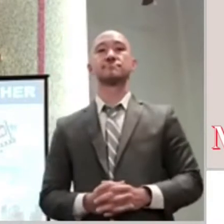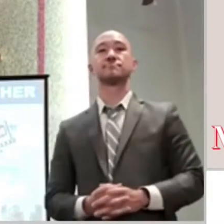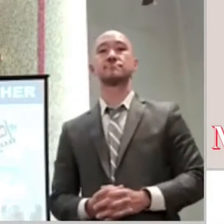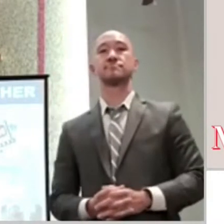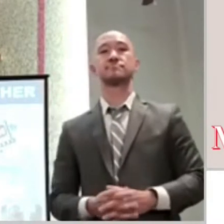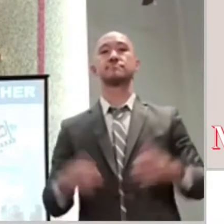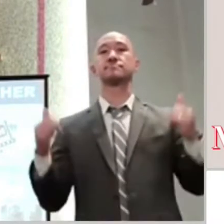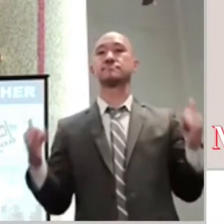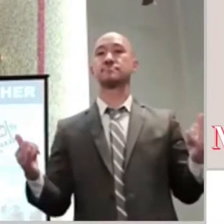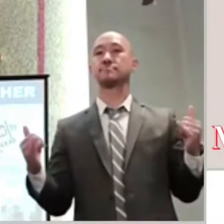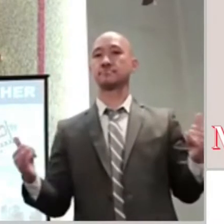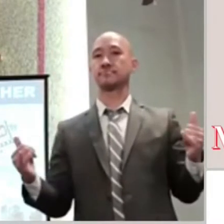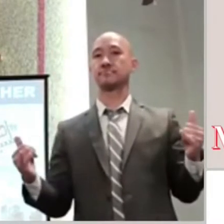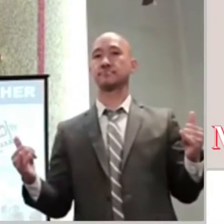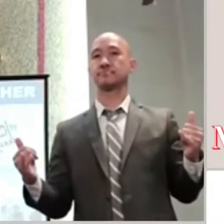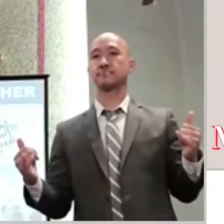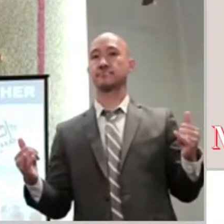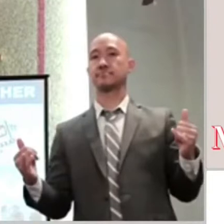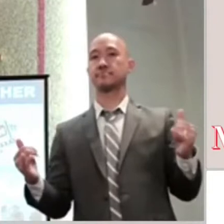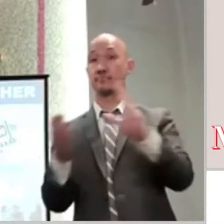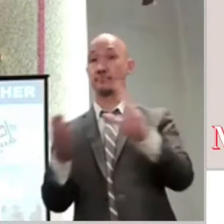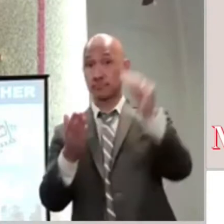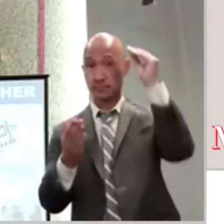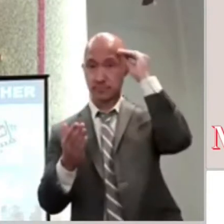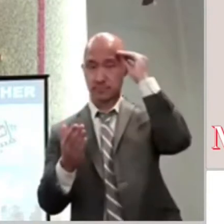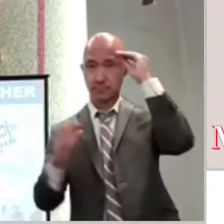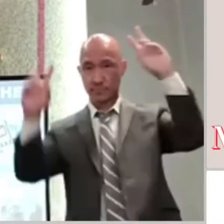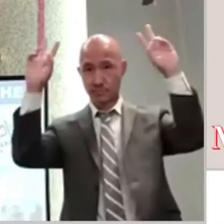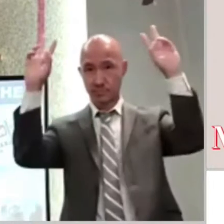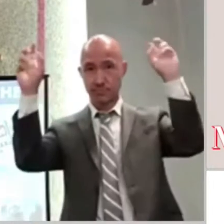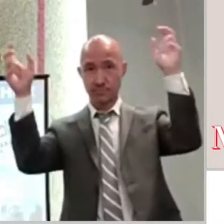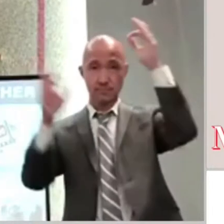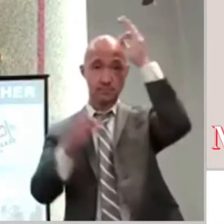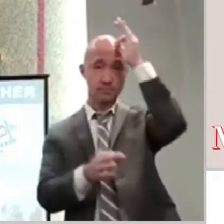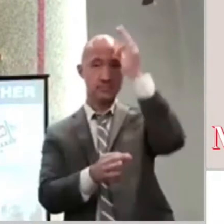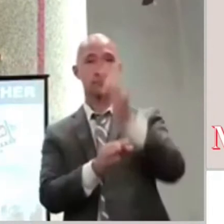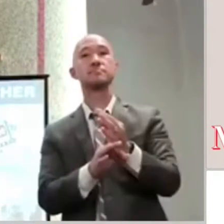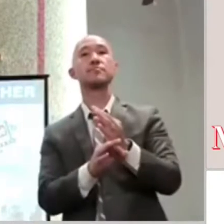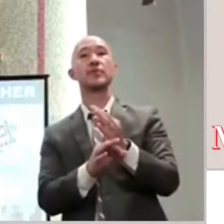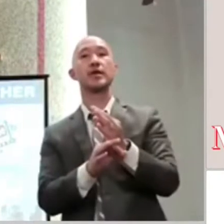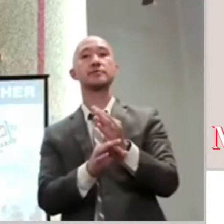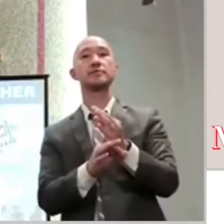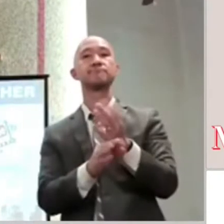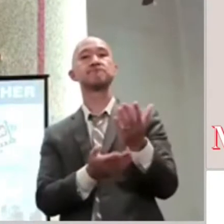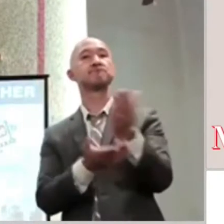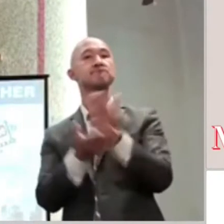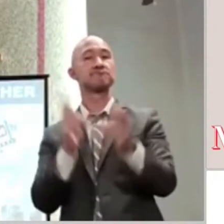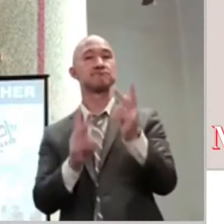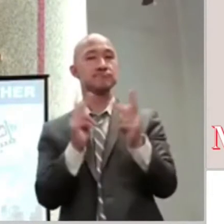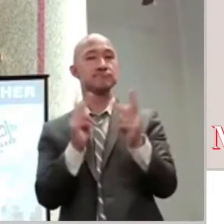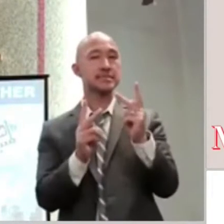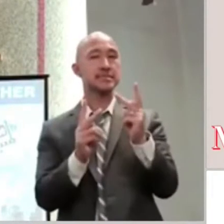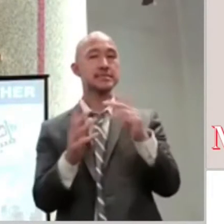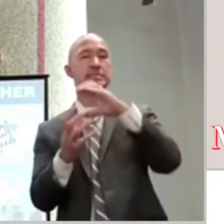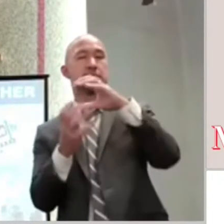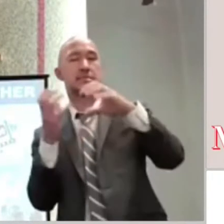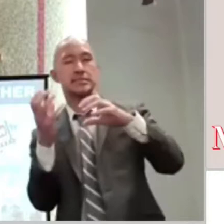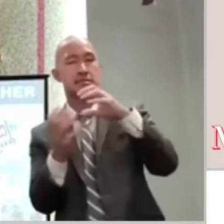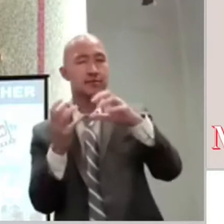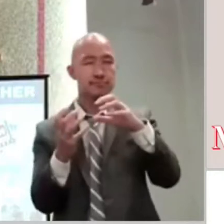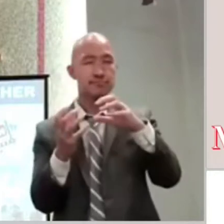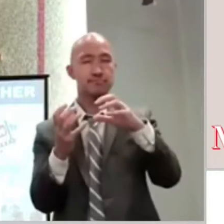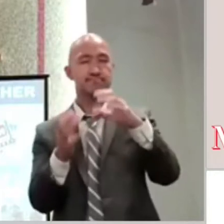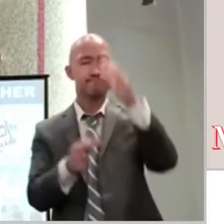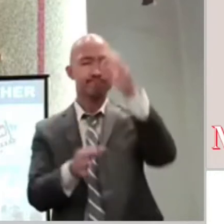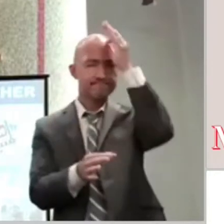faith today. Faith, for many of us, it's a mysterious concept. And one of the best ways we